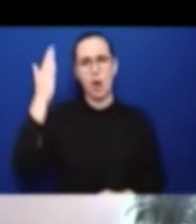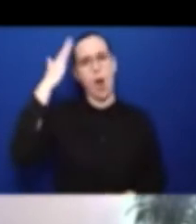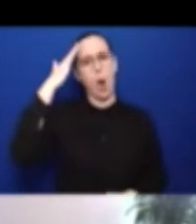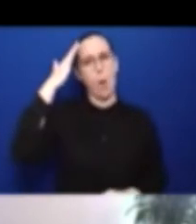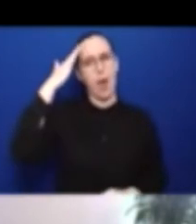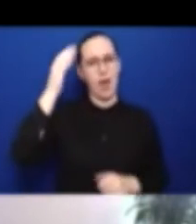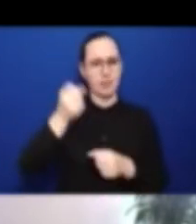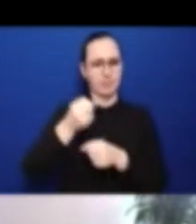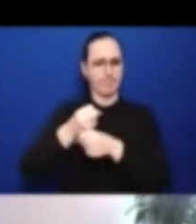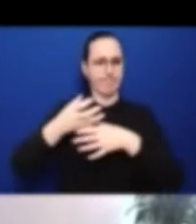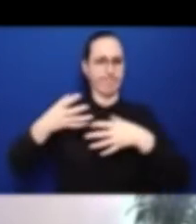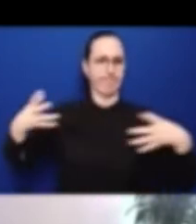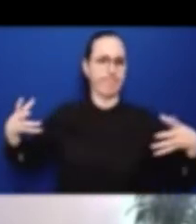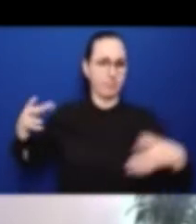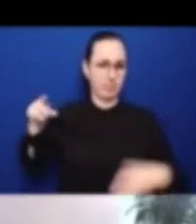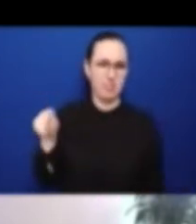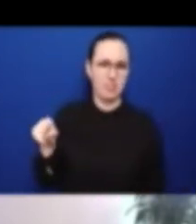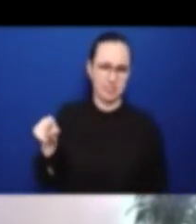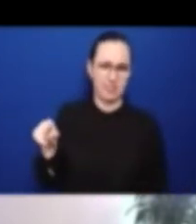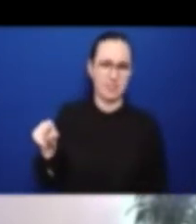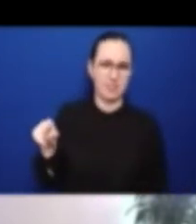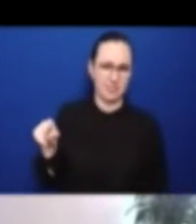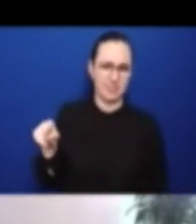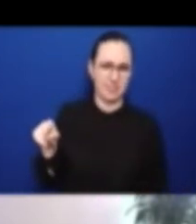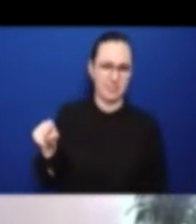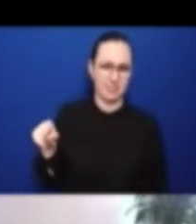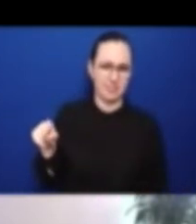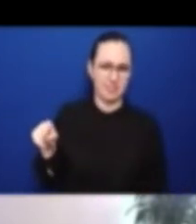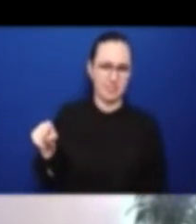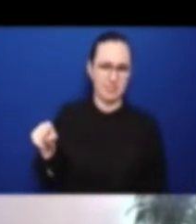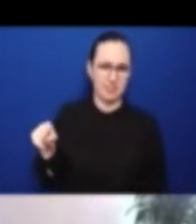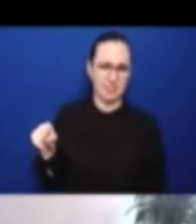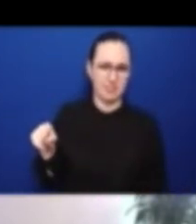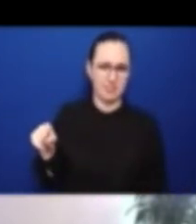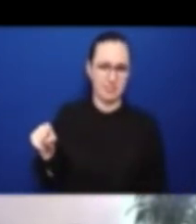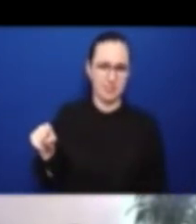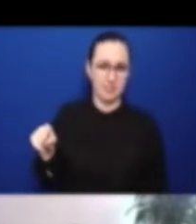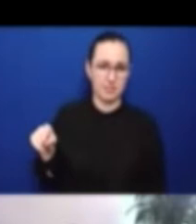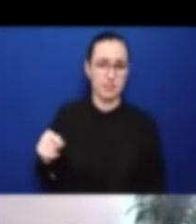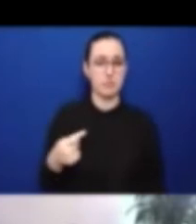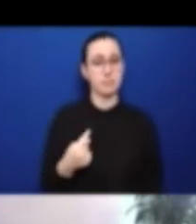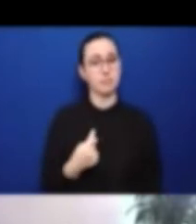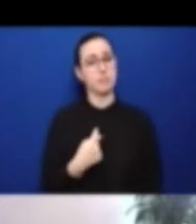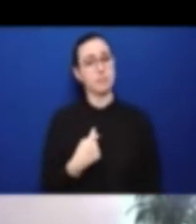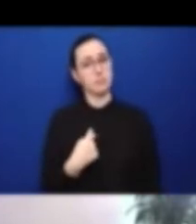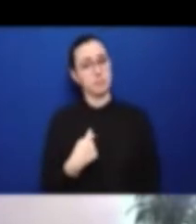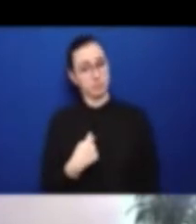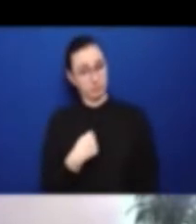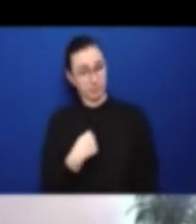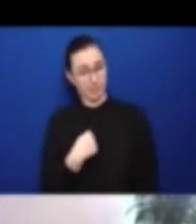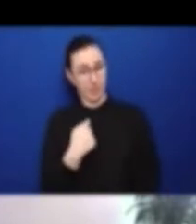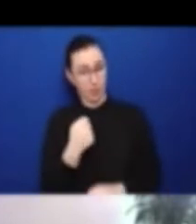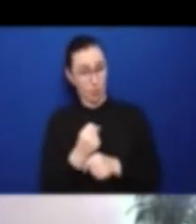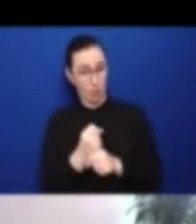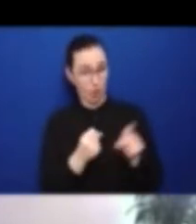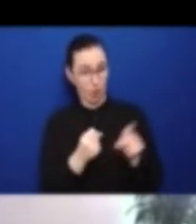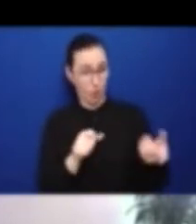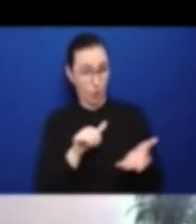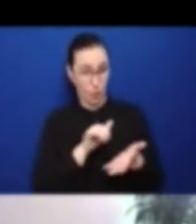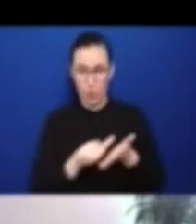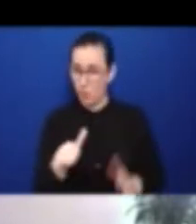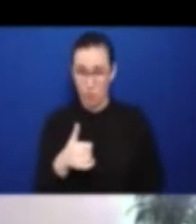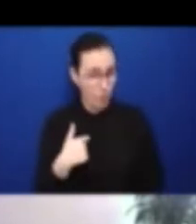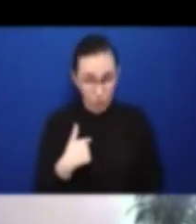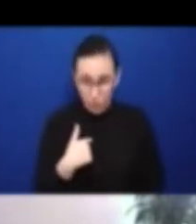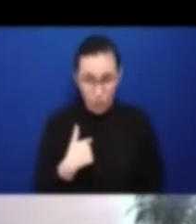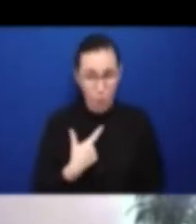So just because you're not in New York, that's not, or Geneva, that's not really